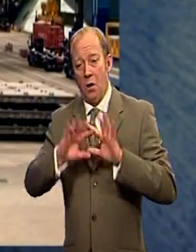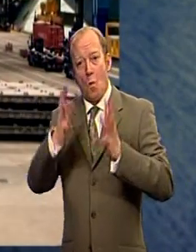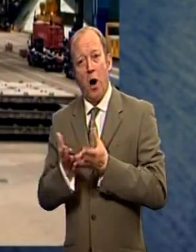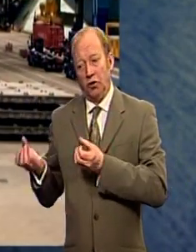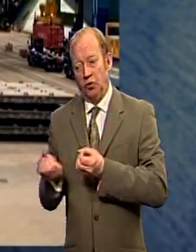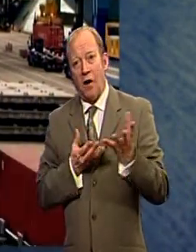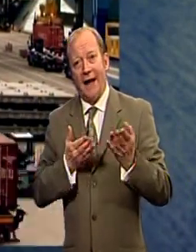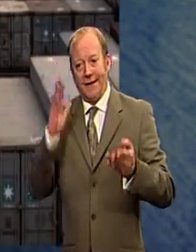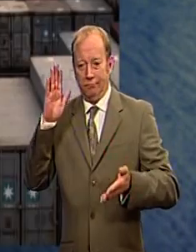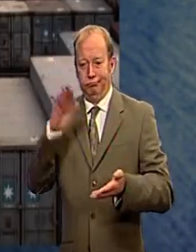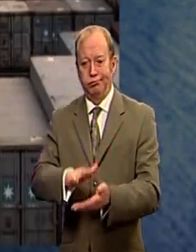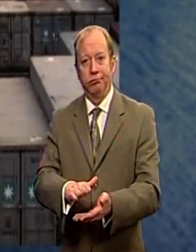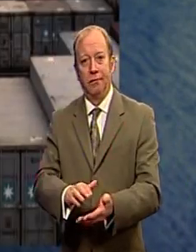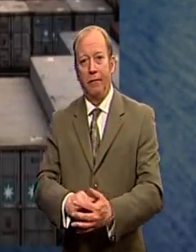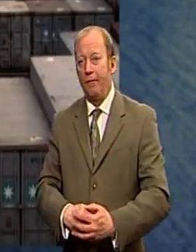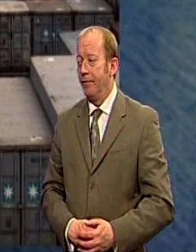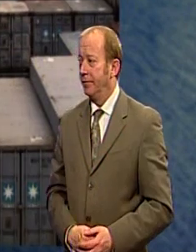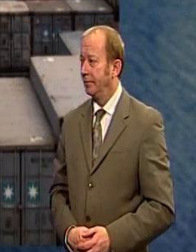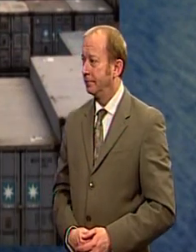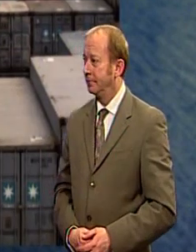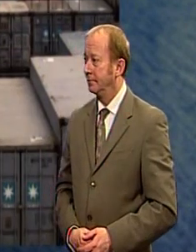since the invention of the shipping container.